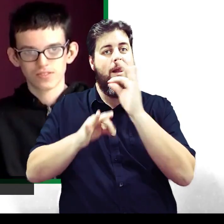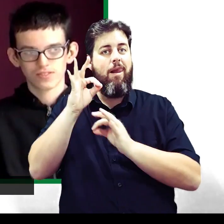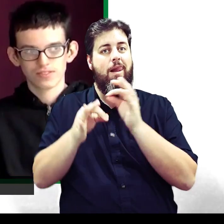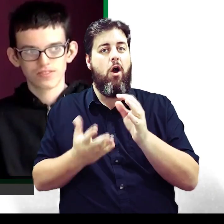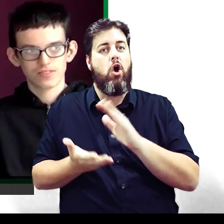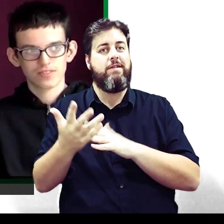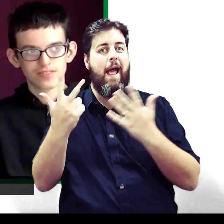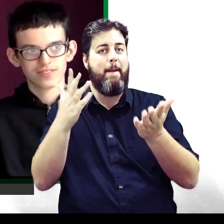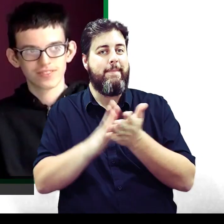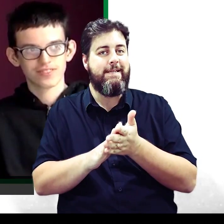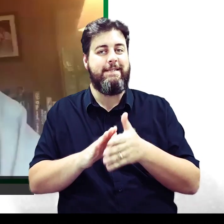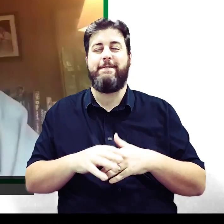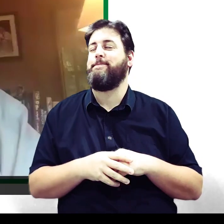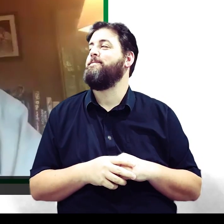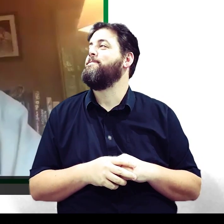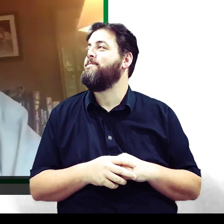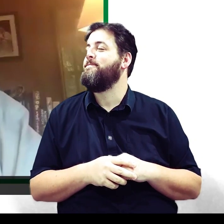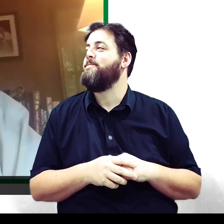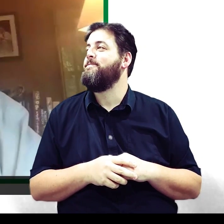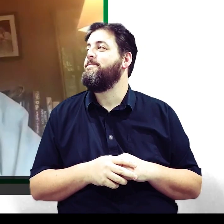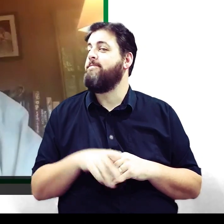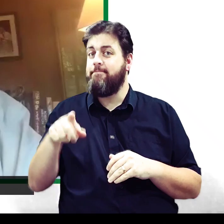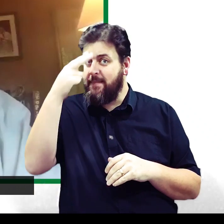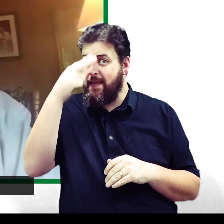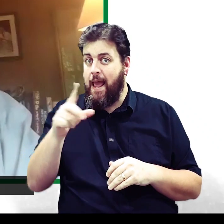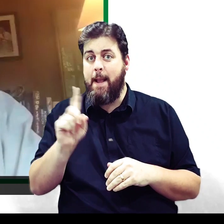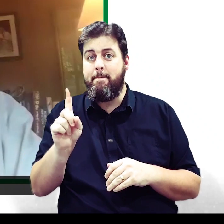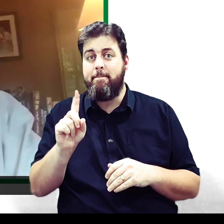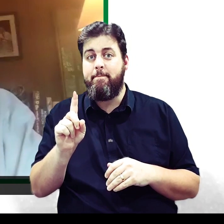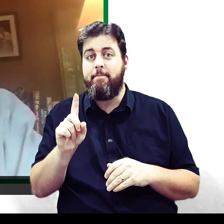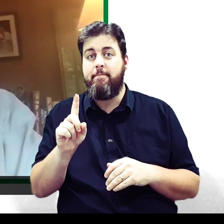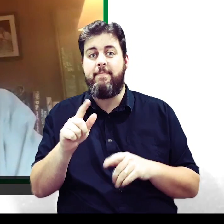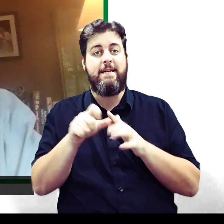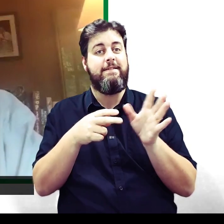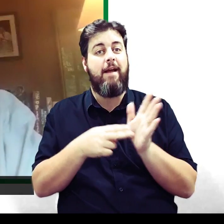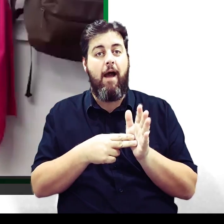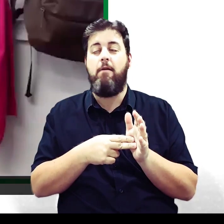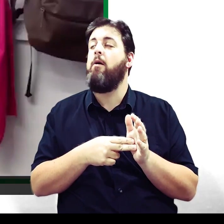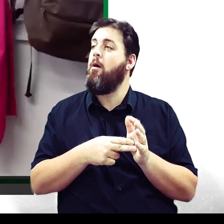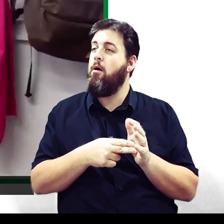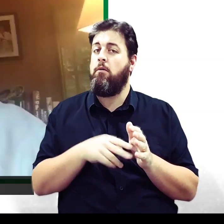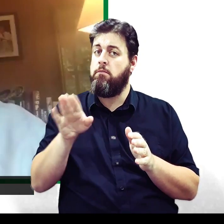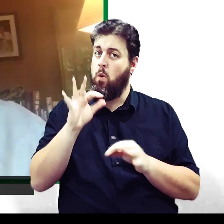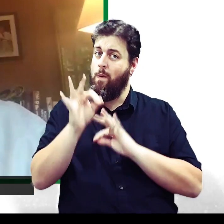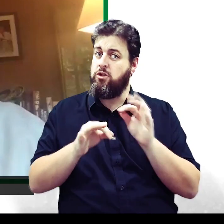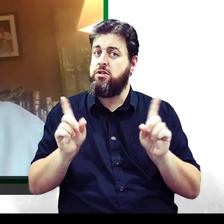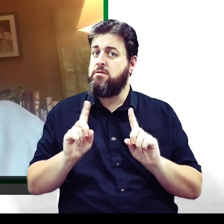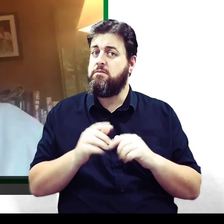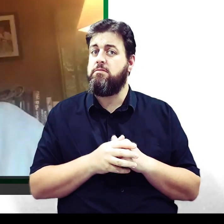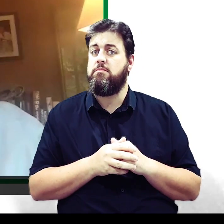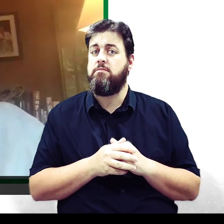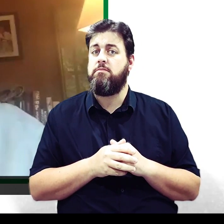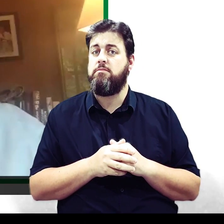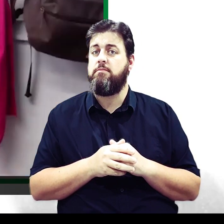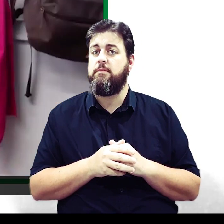questions as they can pack into eight minutes. And your name is? Dan. Right, okay so what's your